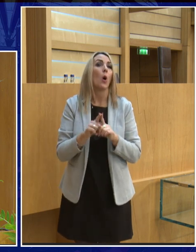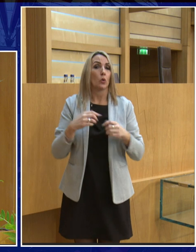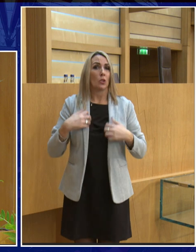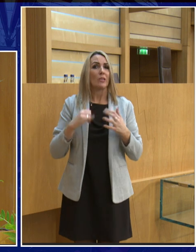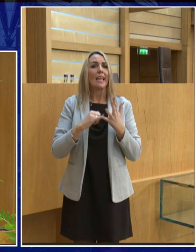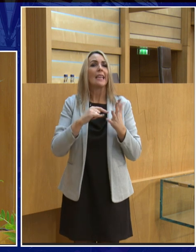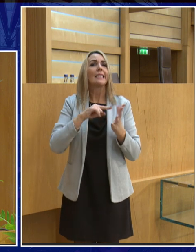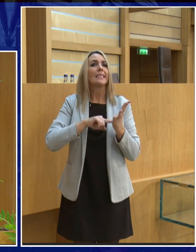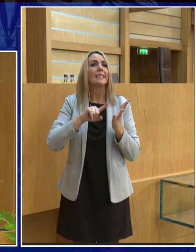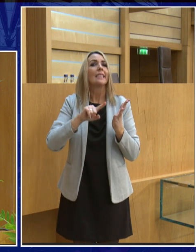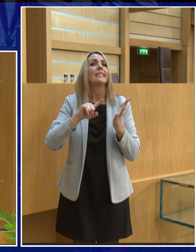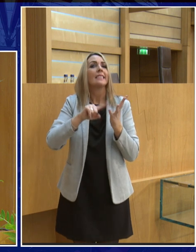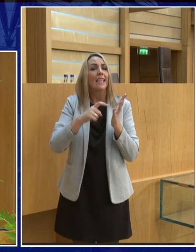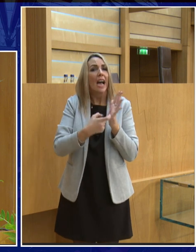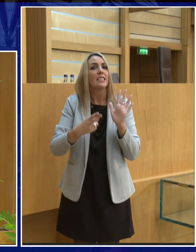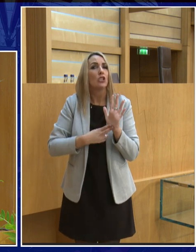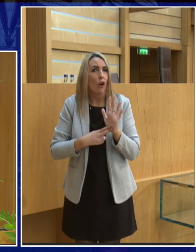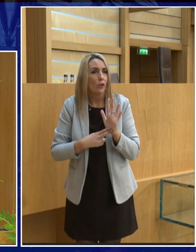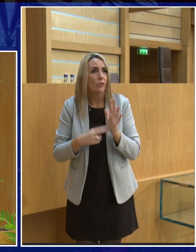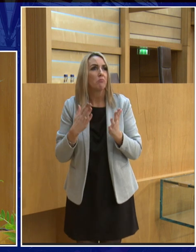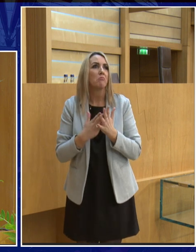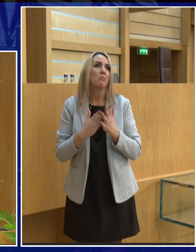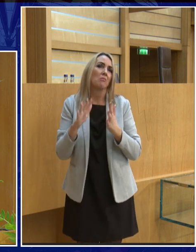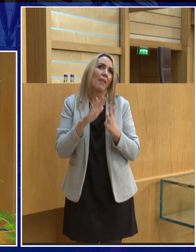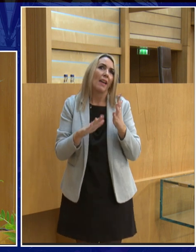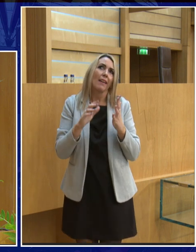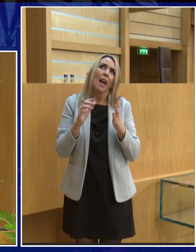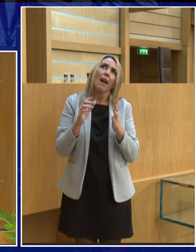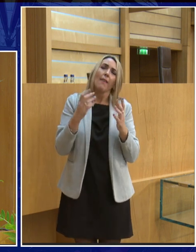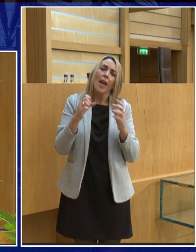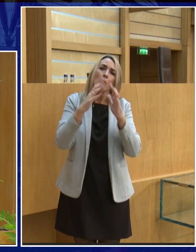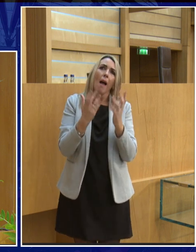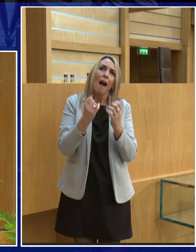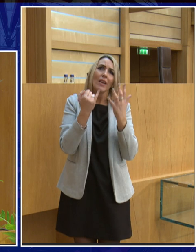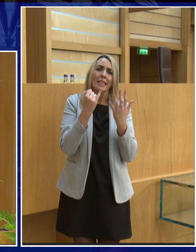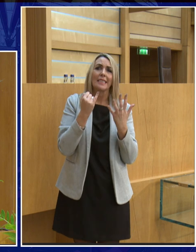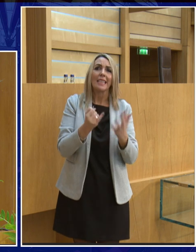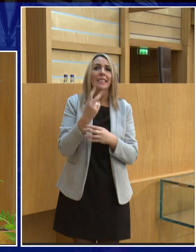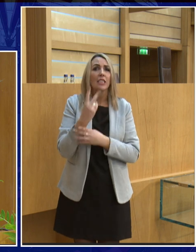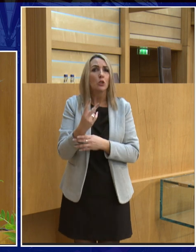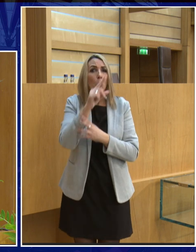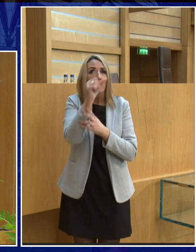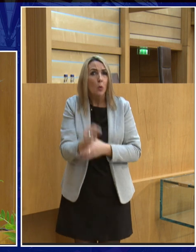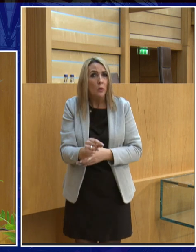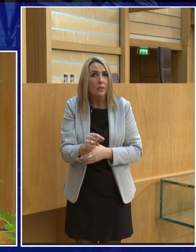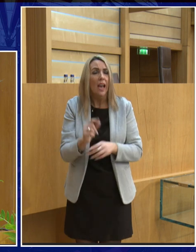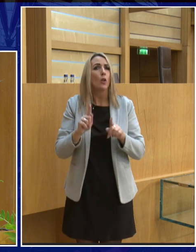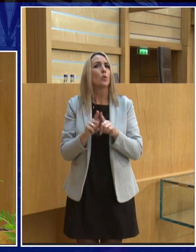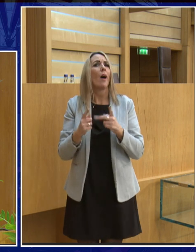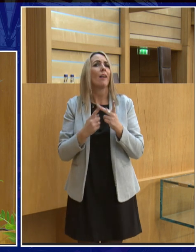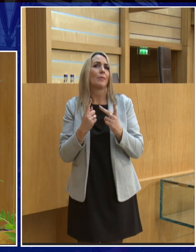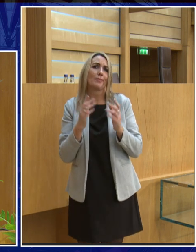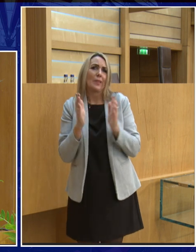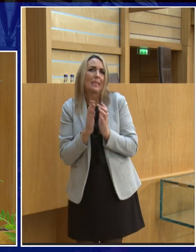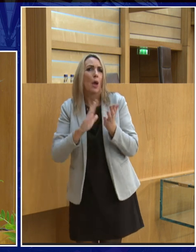is Saturn Saturn I think has something of the order of sort of 62 moons going around it but it also has something called moonlets and it